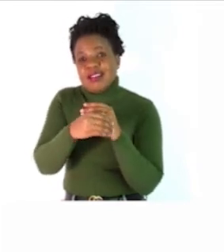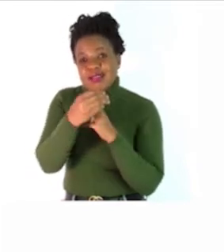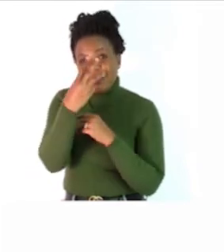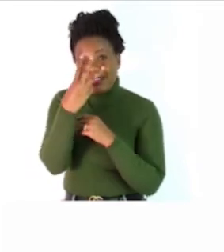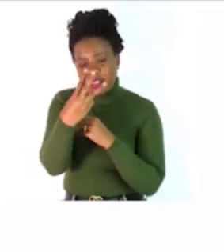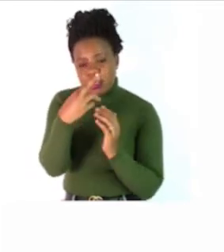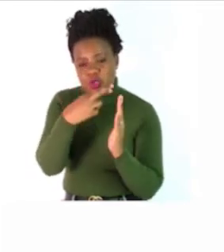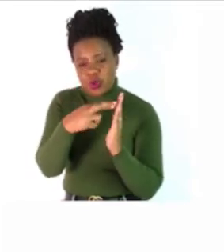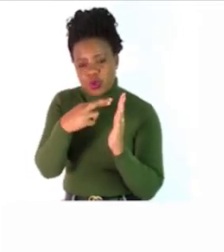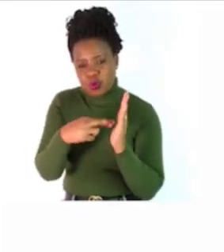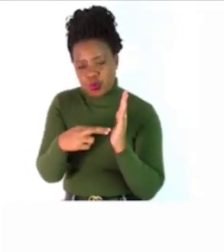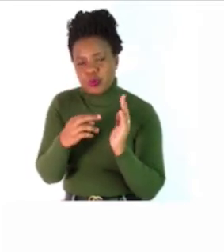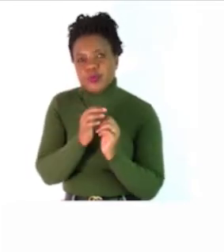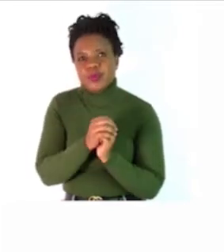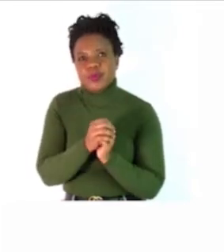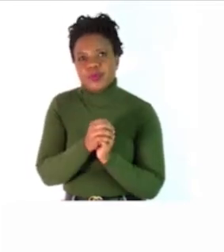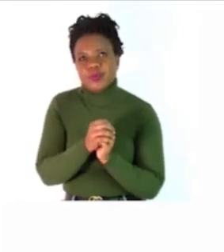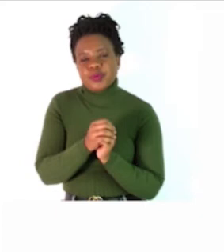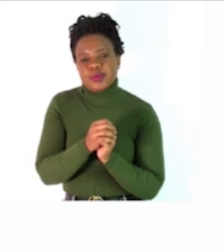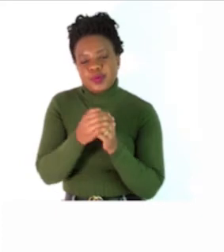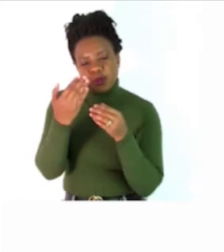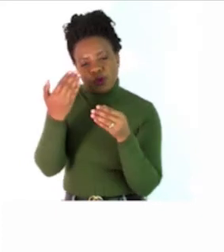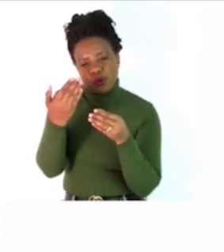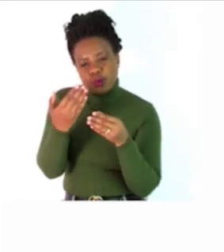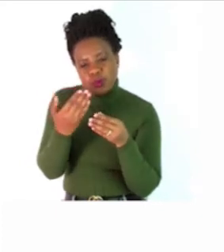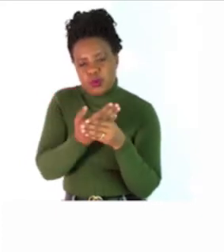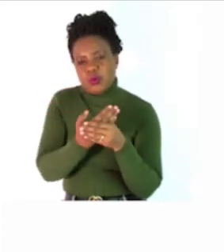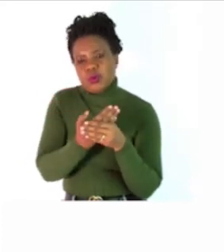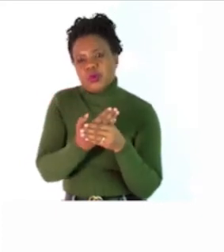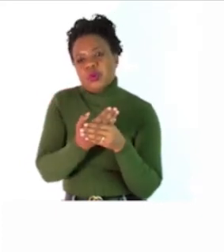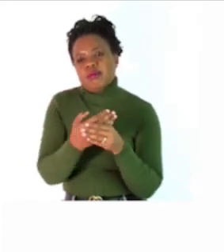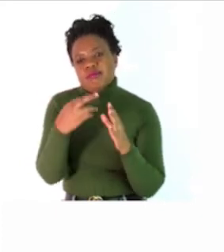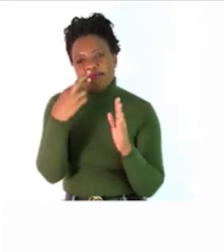there we are having three new rules